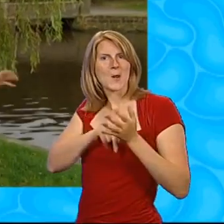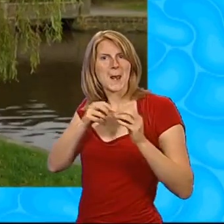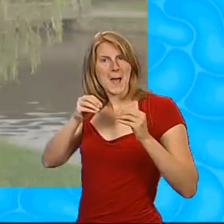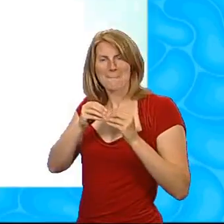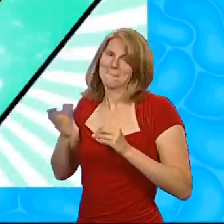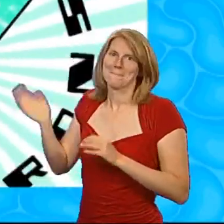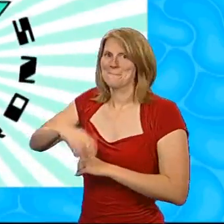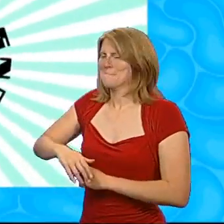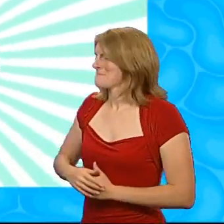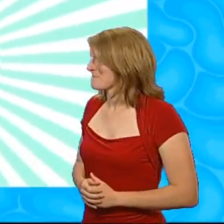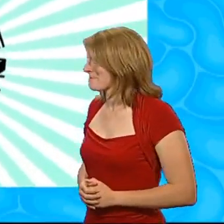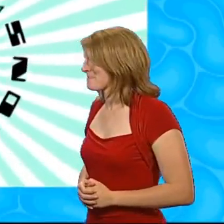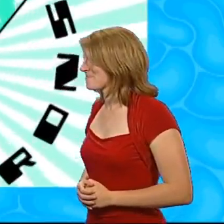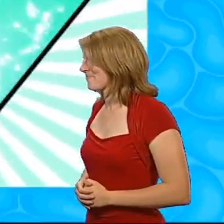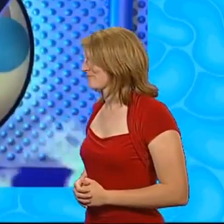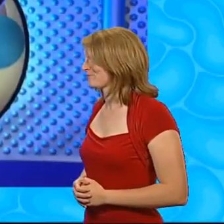go!